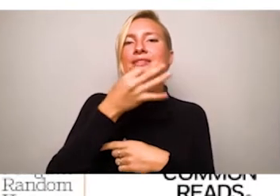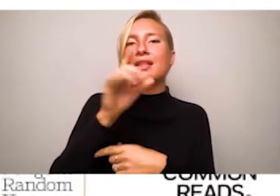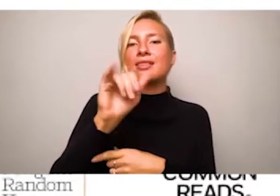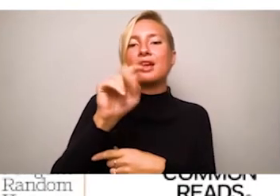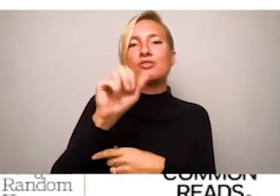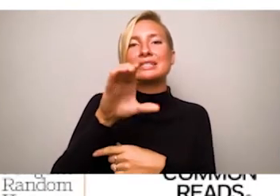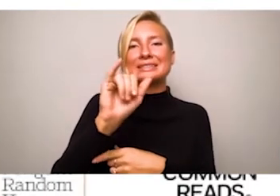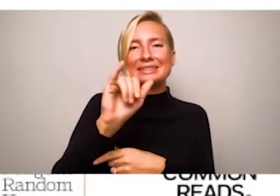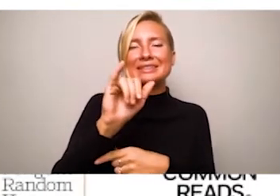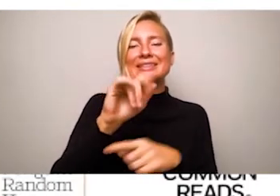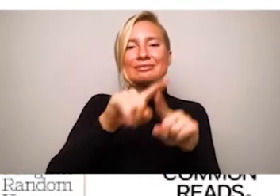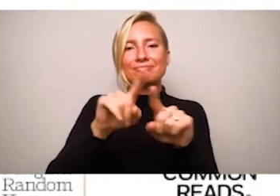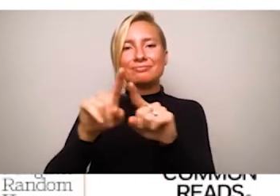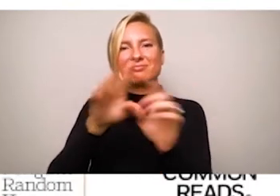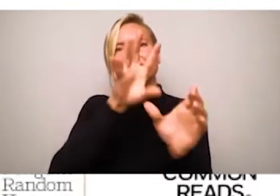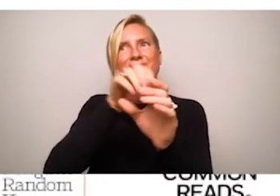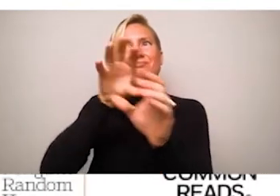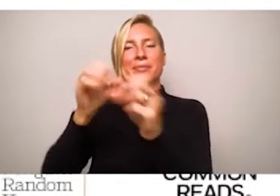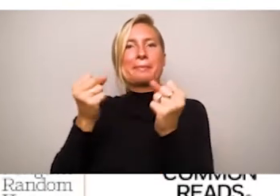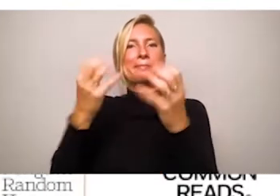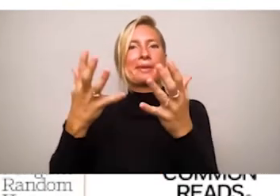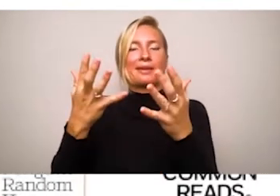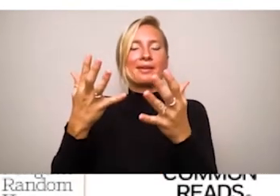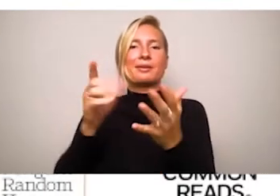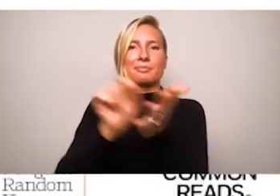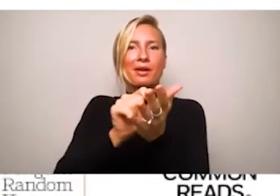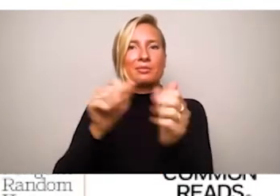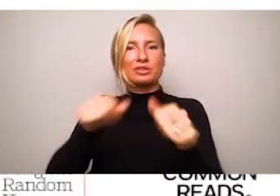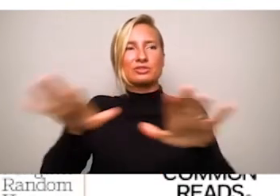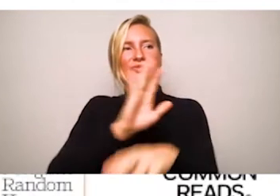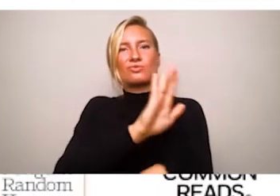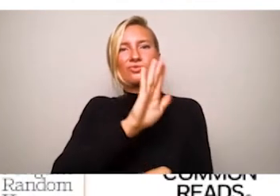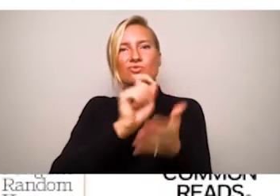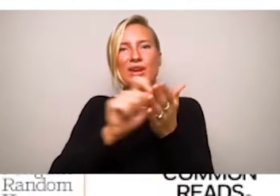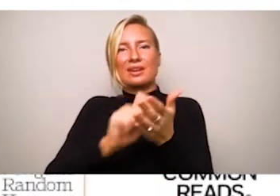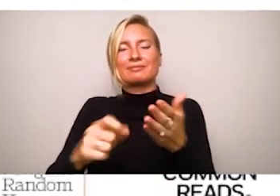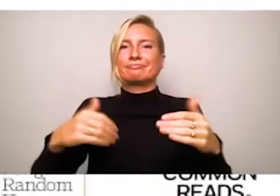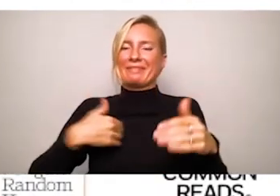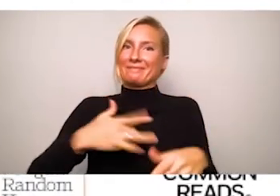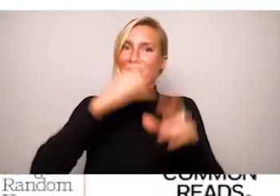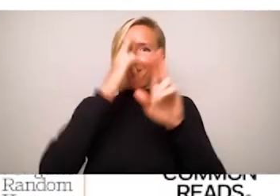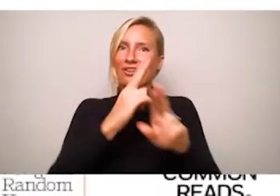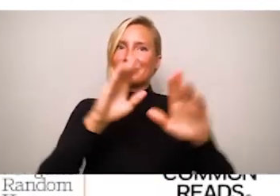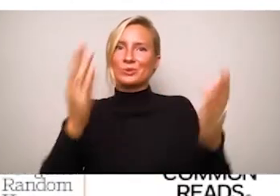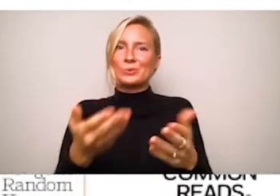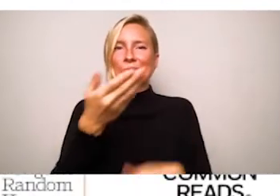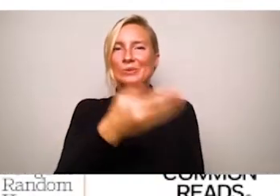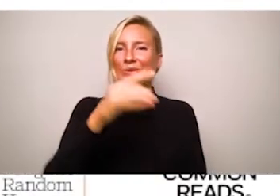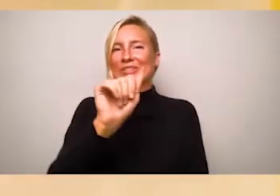community centers, and houses of worship. It is an honor to be able to introduce you all tonight to Tianjuli Wang.